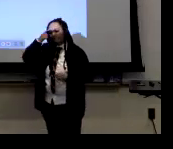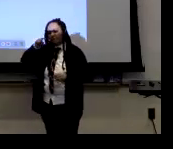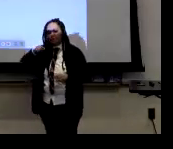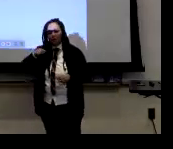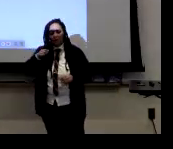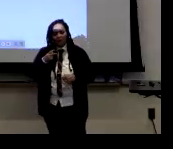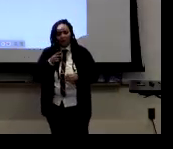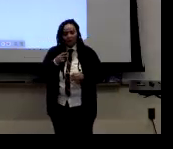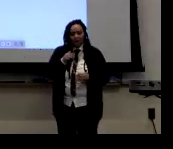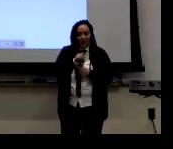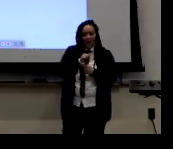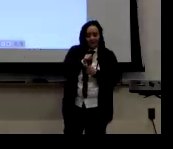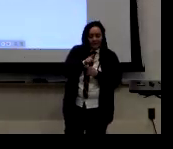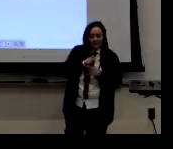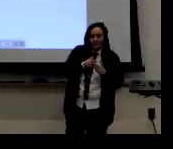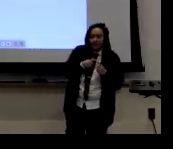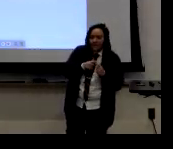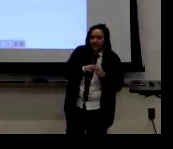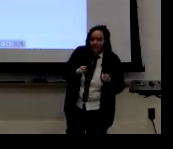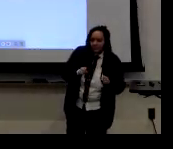And I encourage, um,